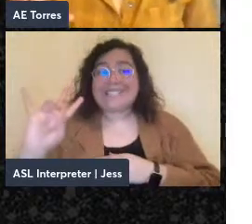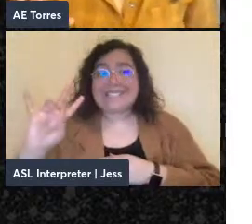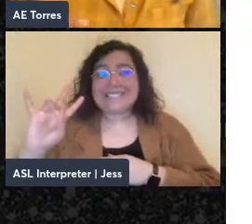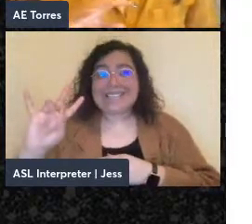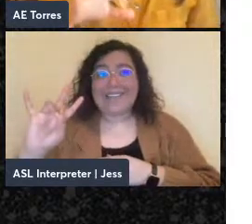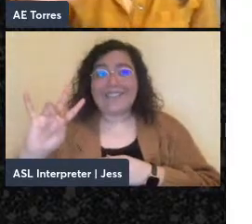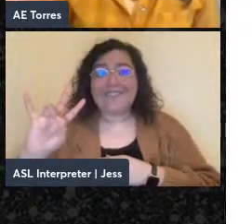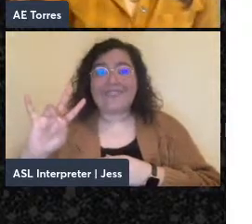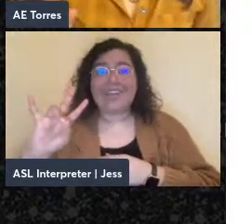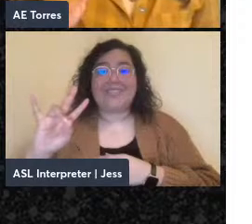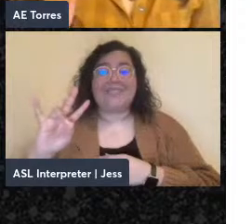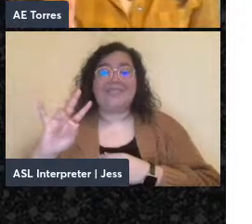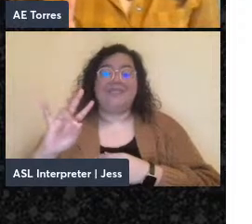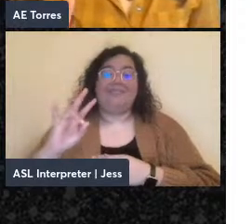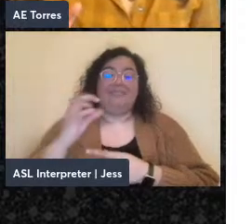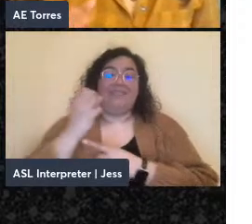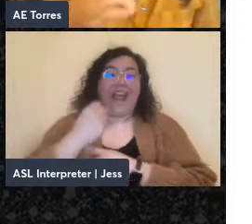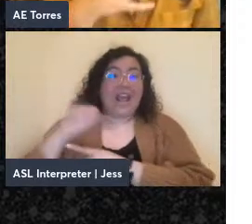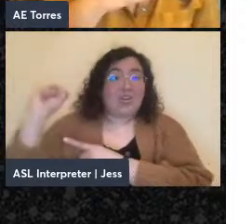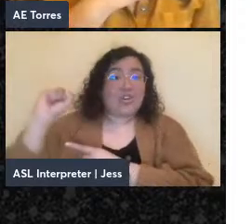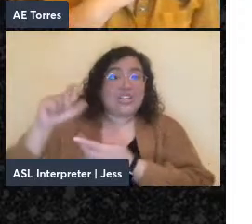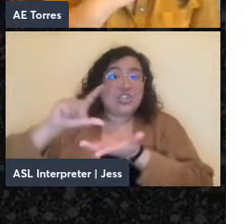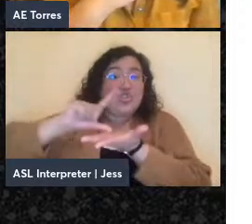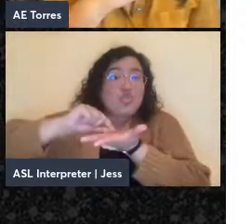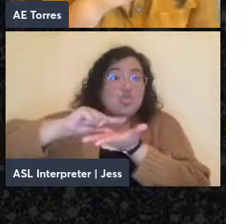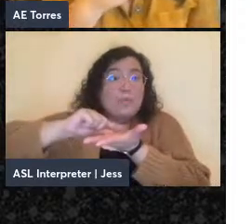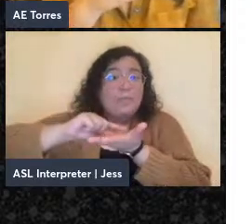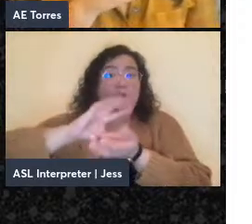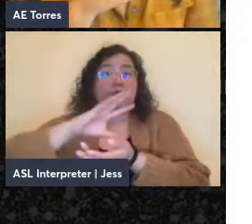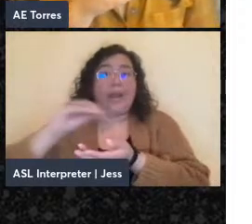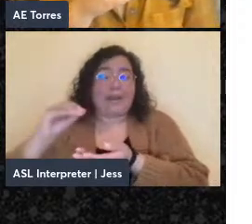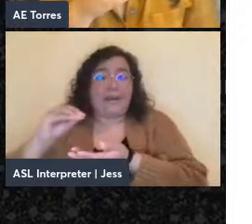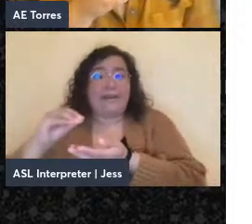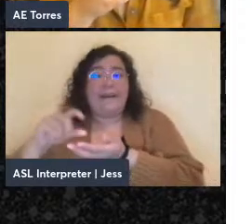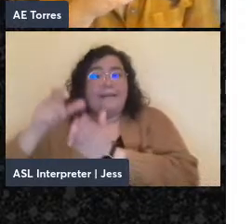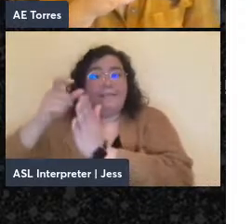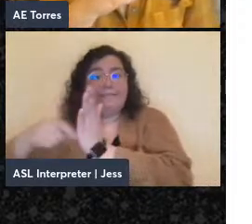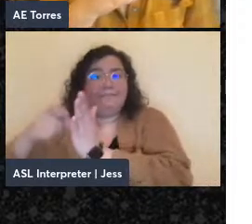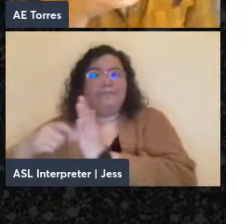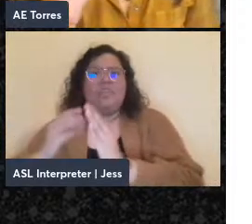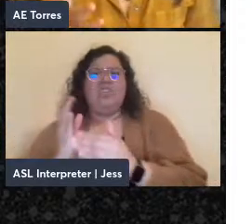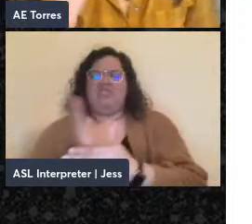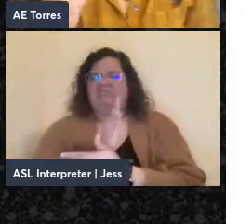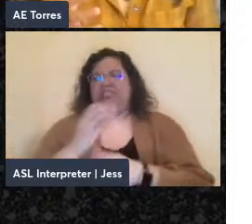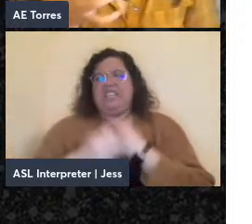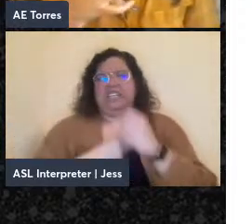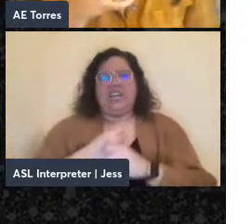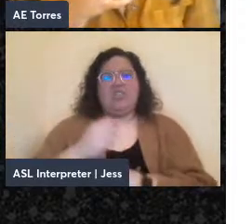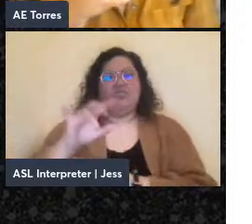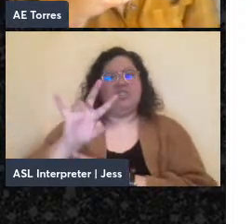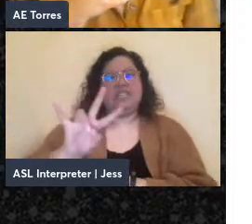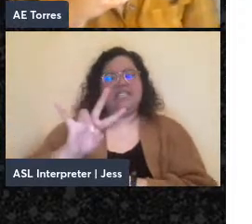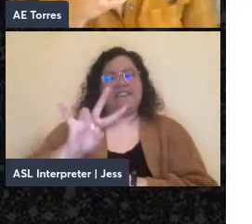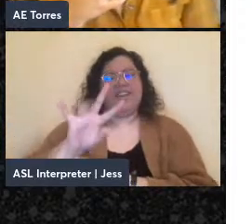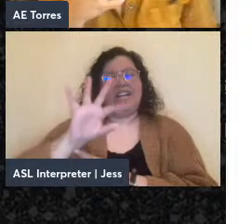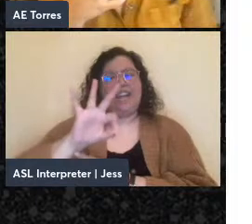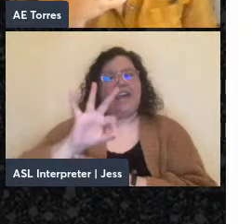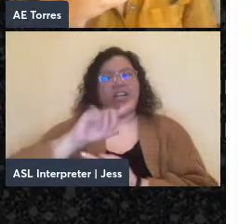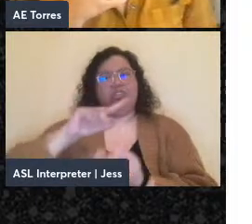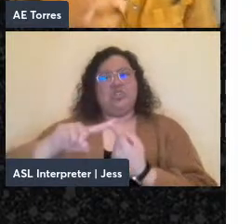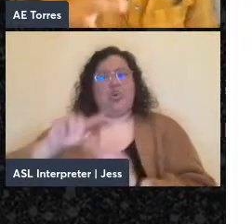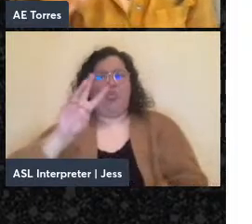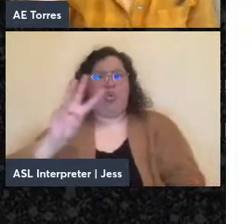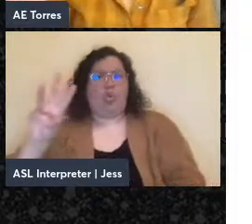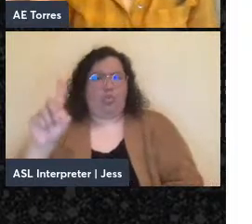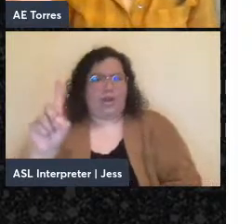newspapers in several languages between 1879 and around World War One. In addition,